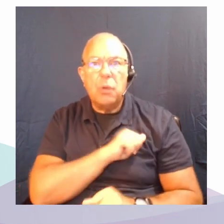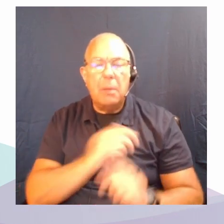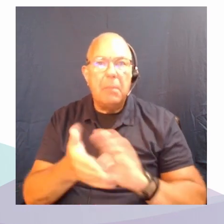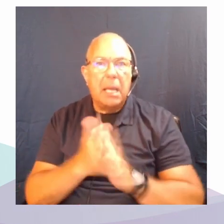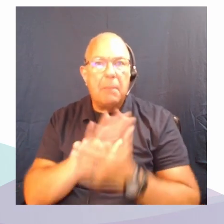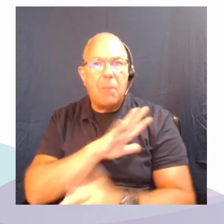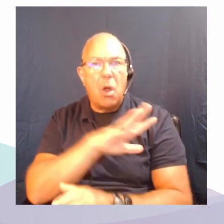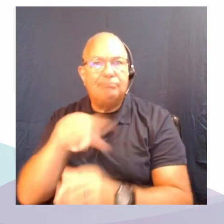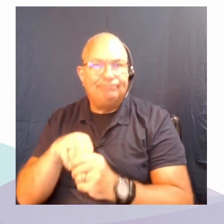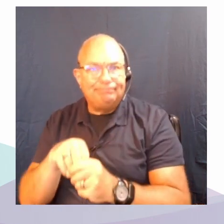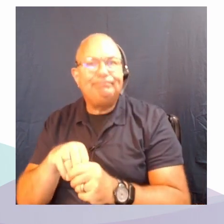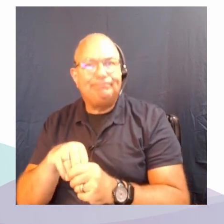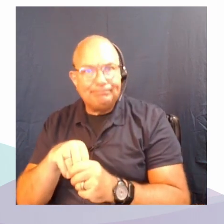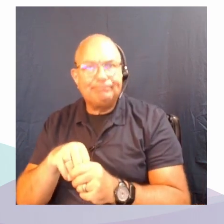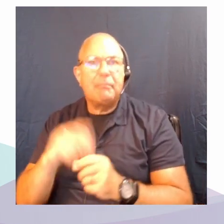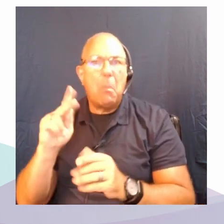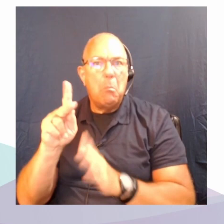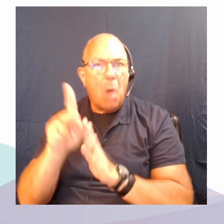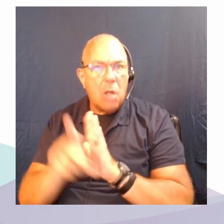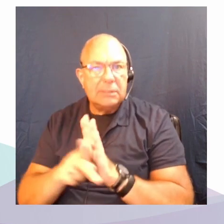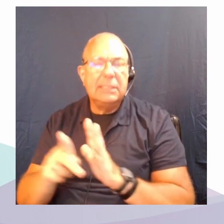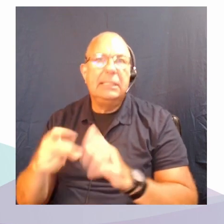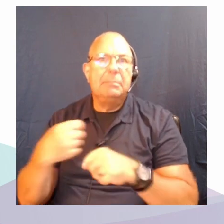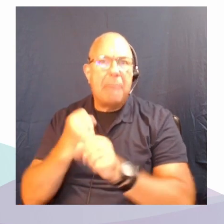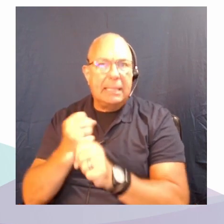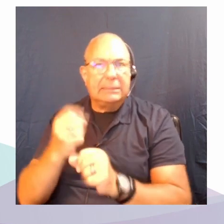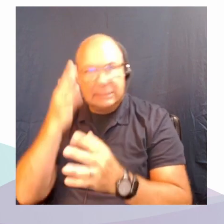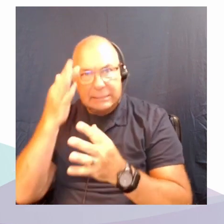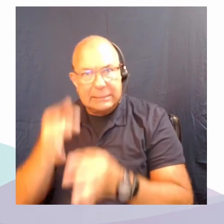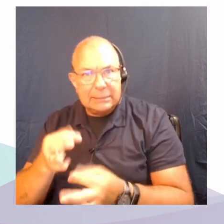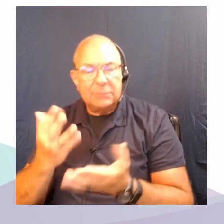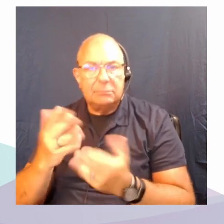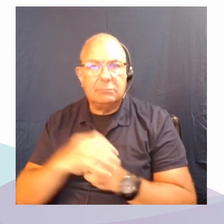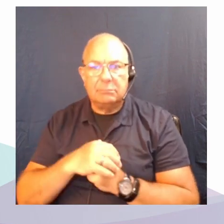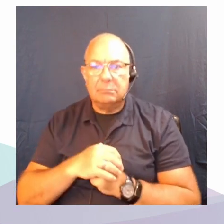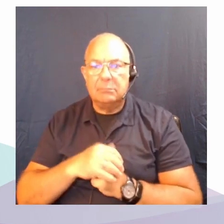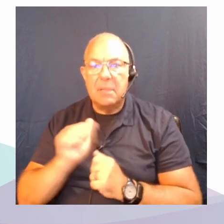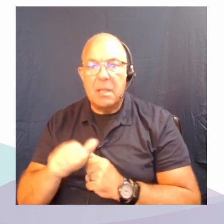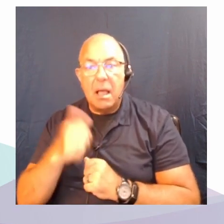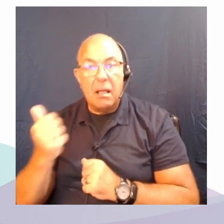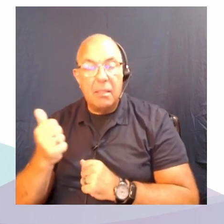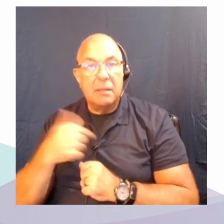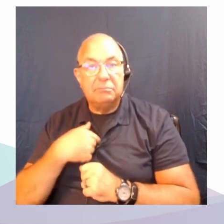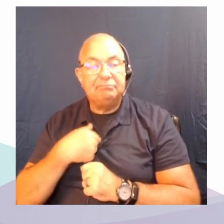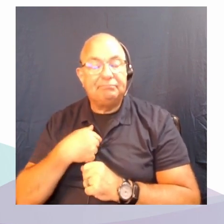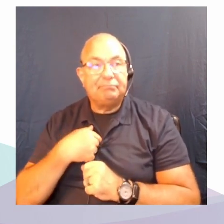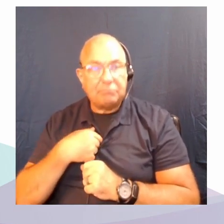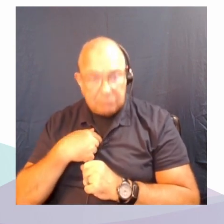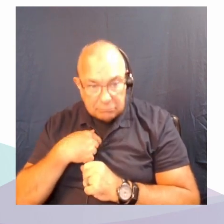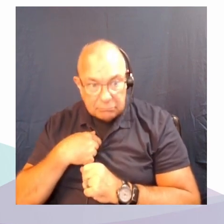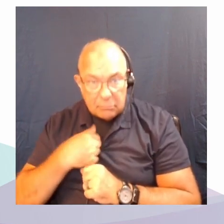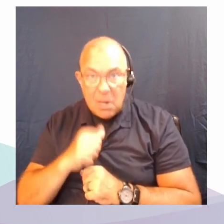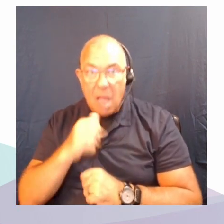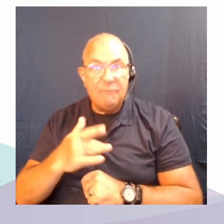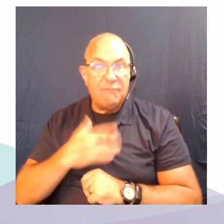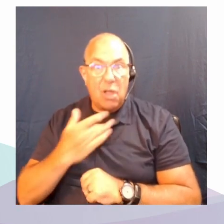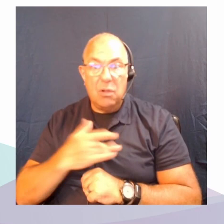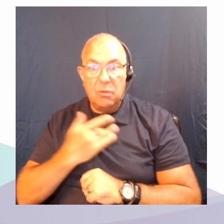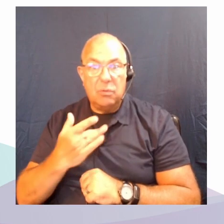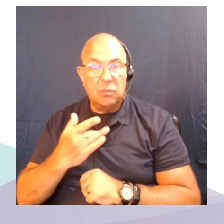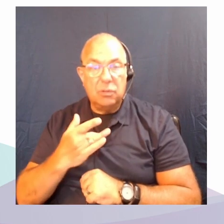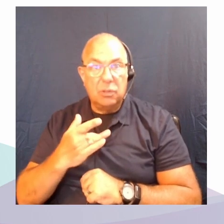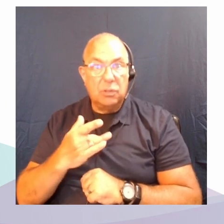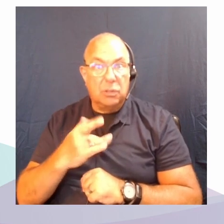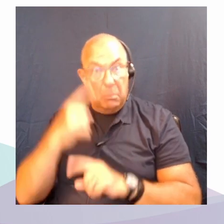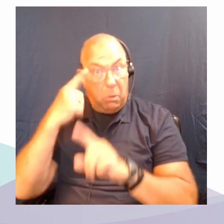policy meeting discussions and that kind of thing the other piece of it is that I don't feel hopeful hopeful every day right it isn't